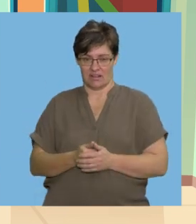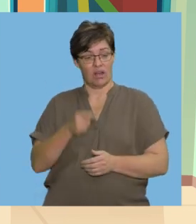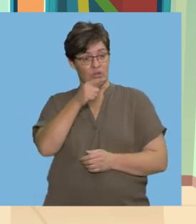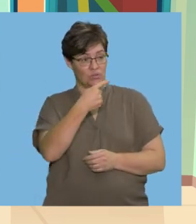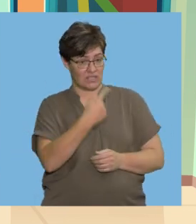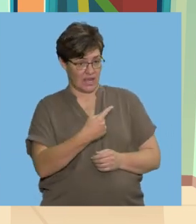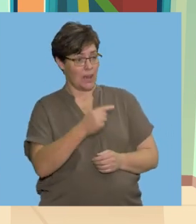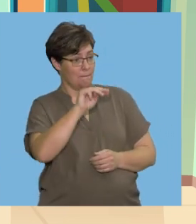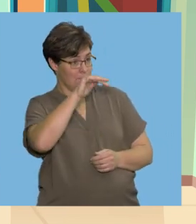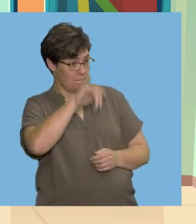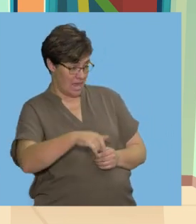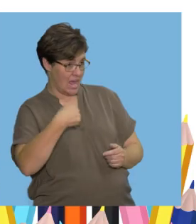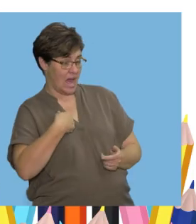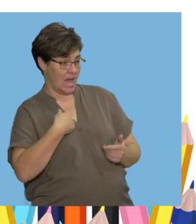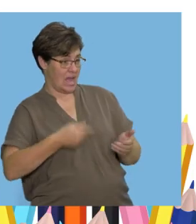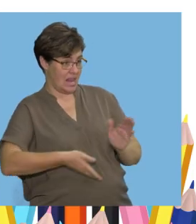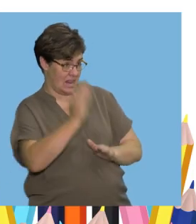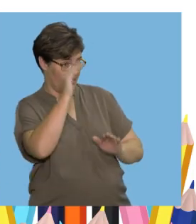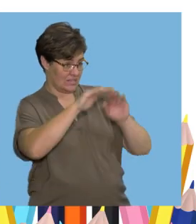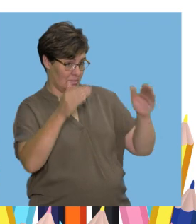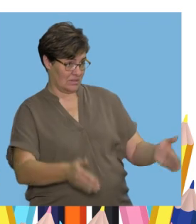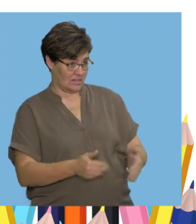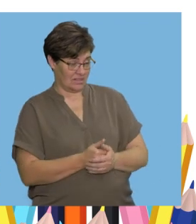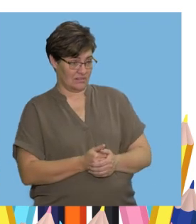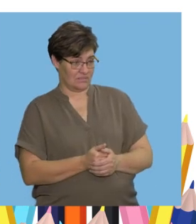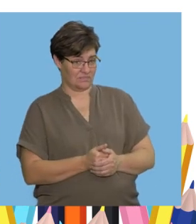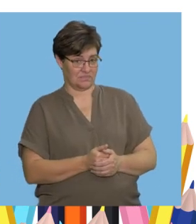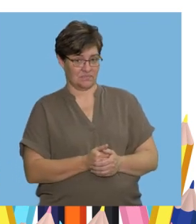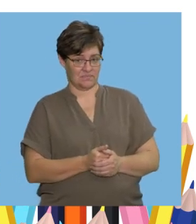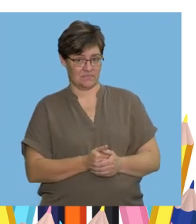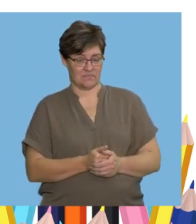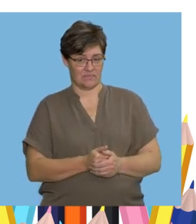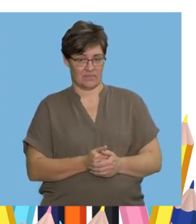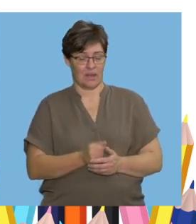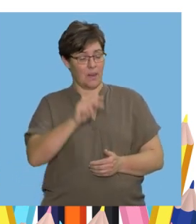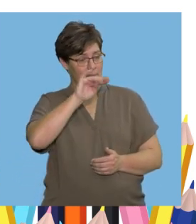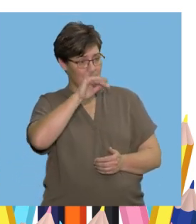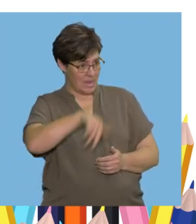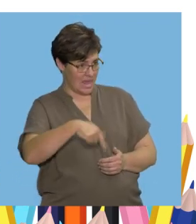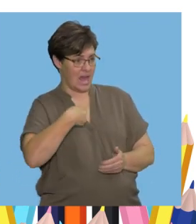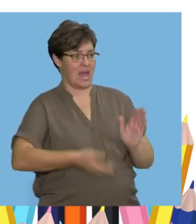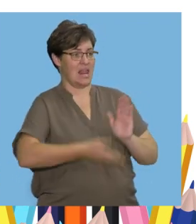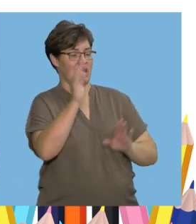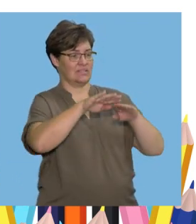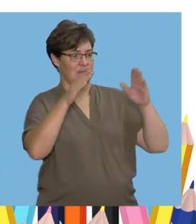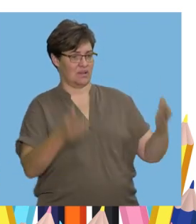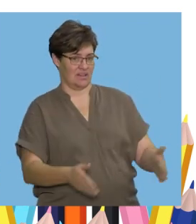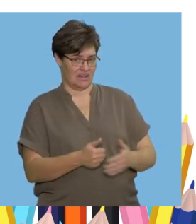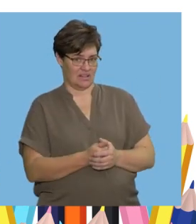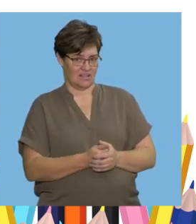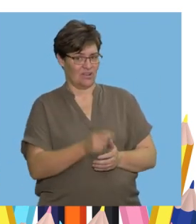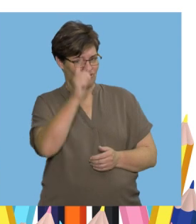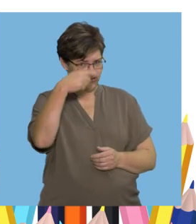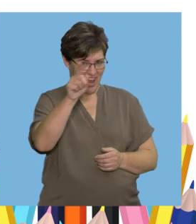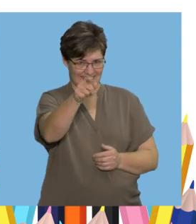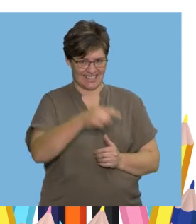the table You say May I leave the table? May I leave the table?